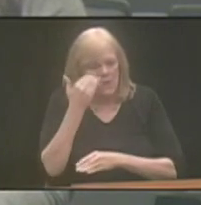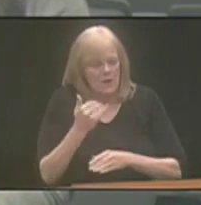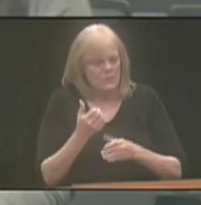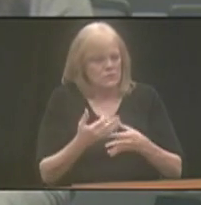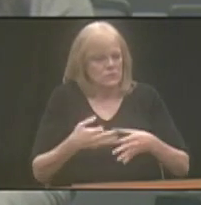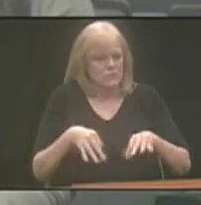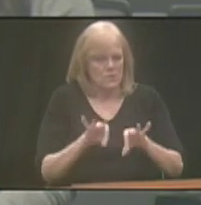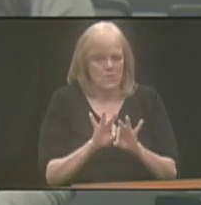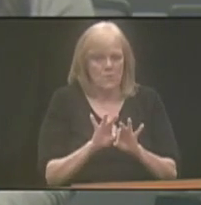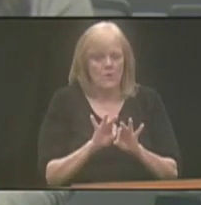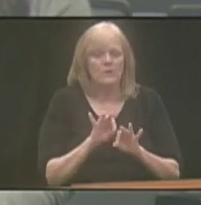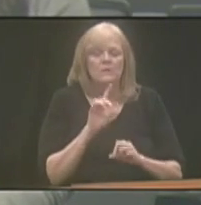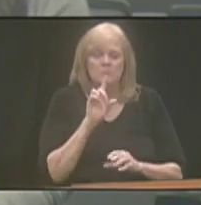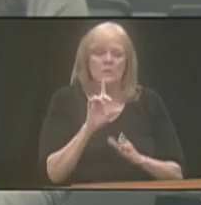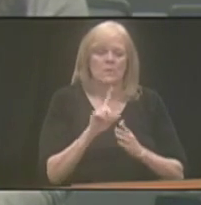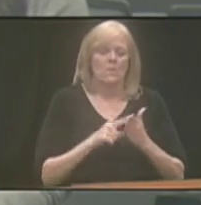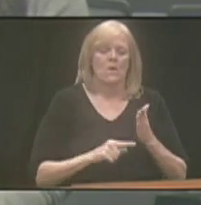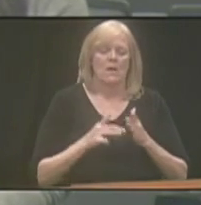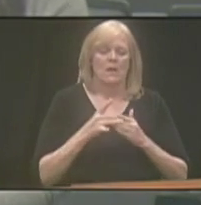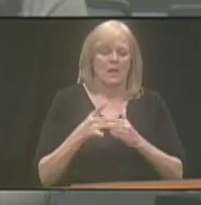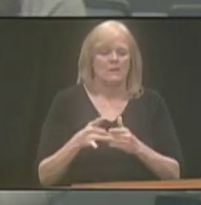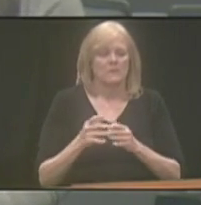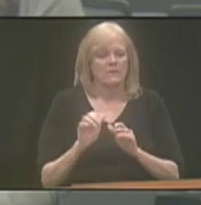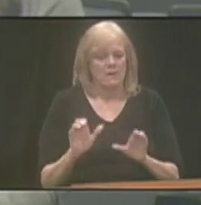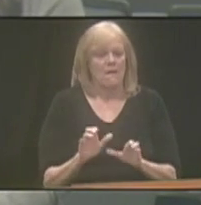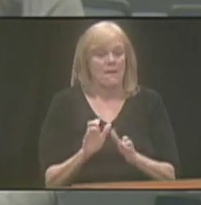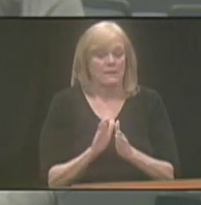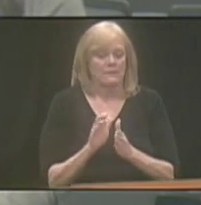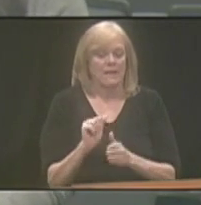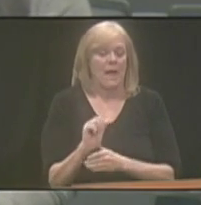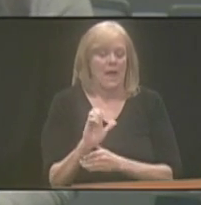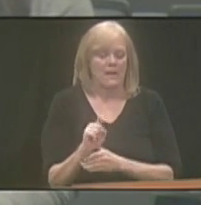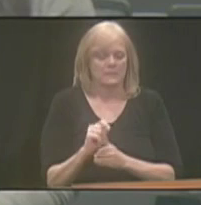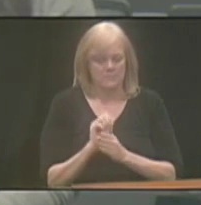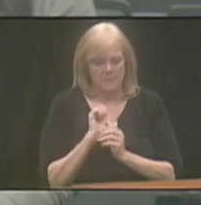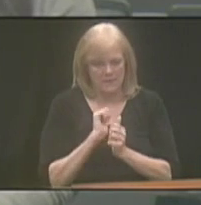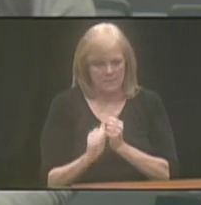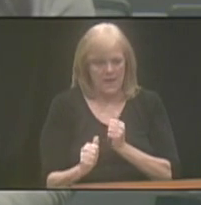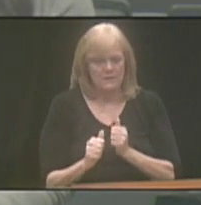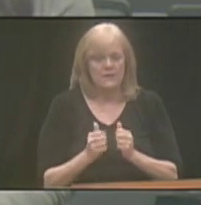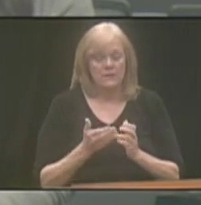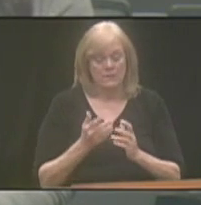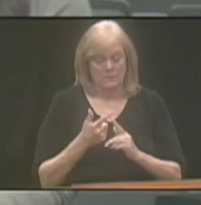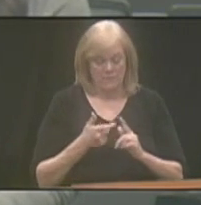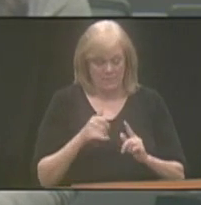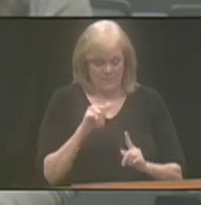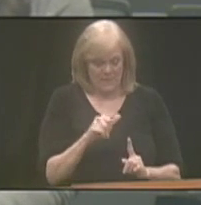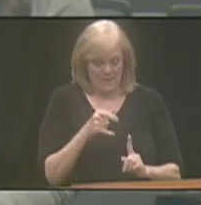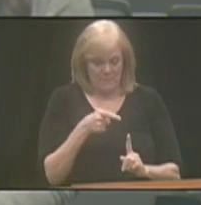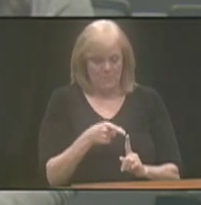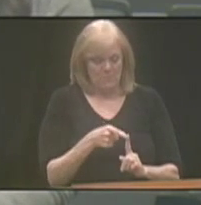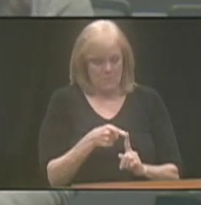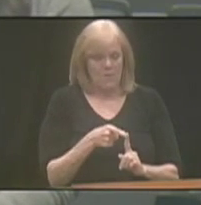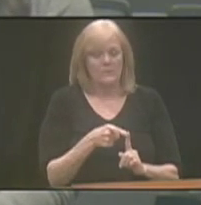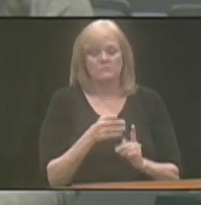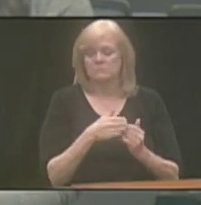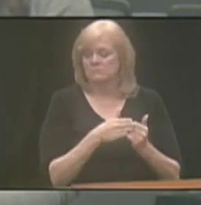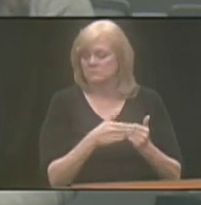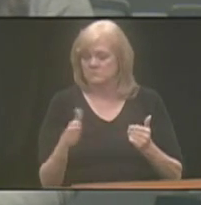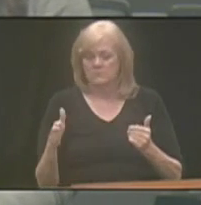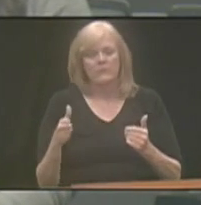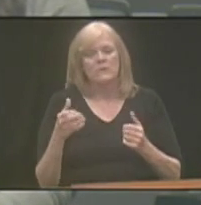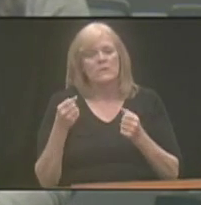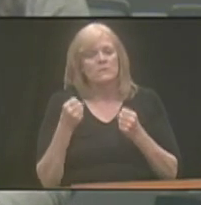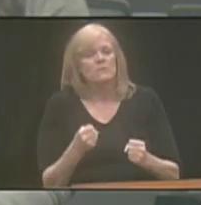so important is really what led to the act in Nebraska being passed. From there, it's the